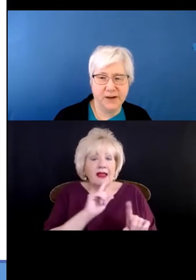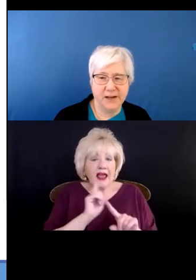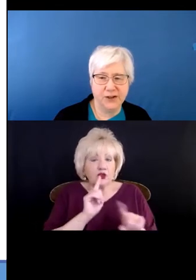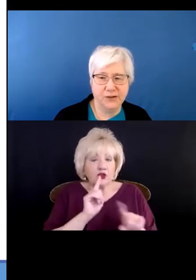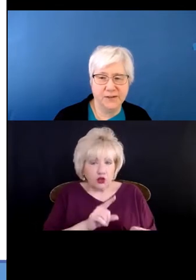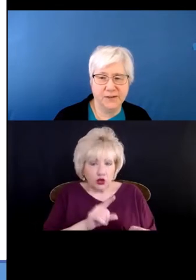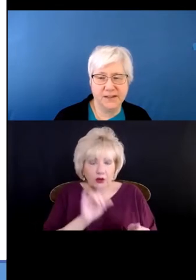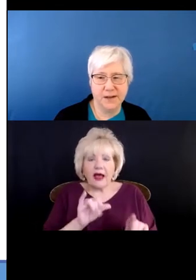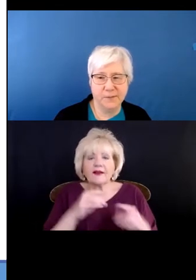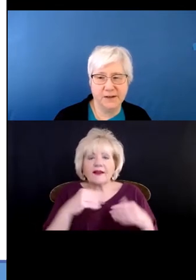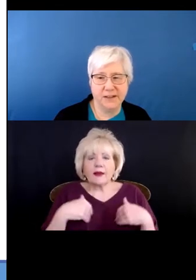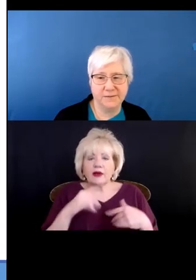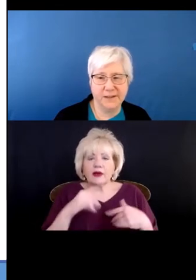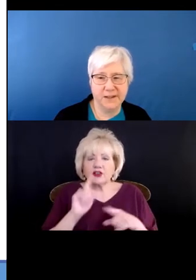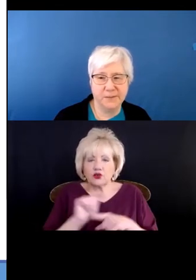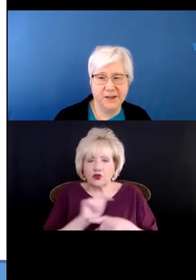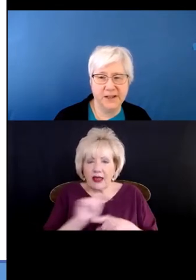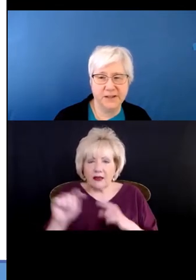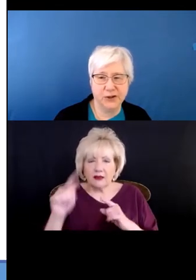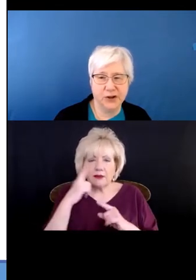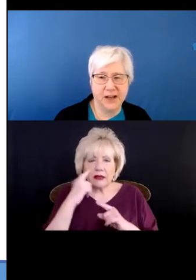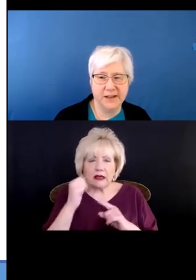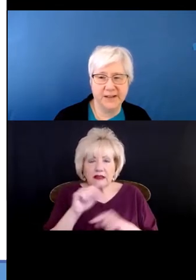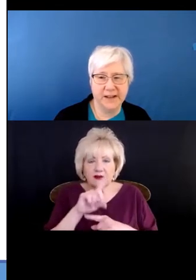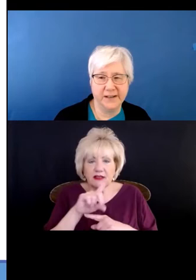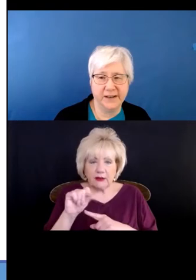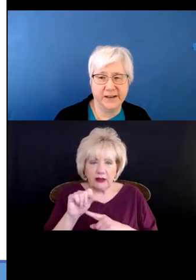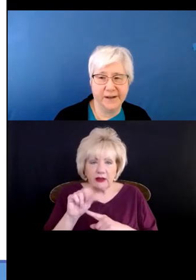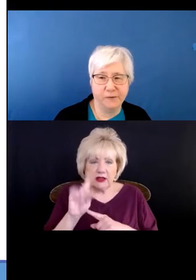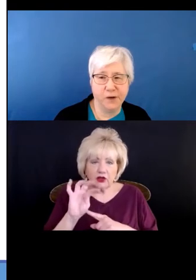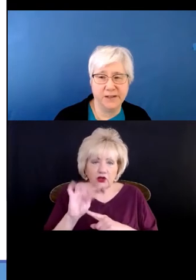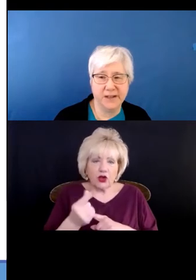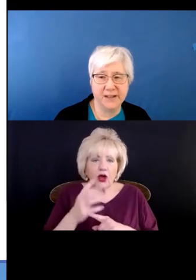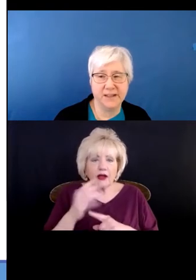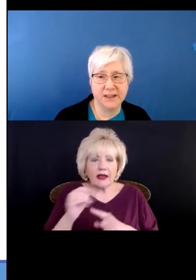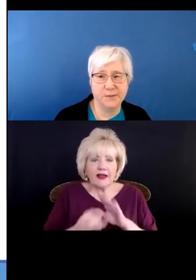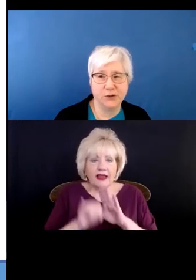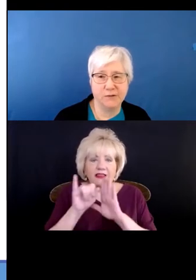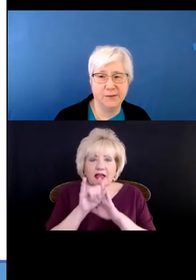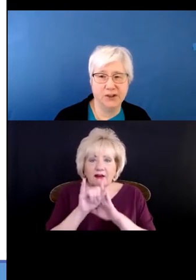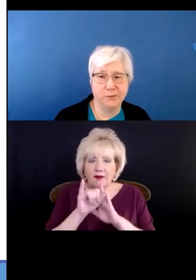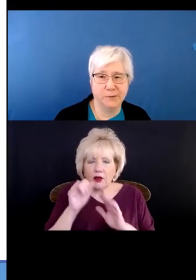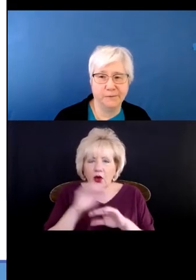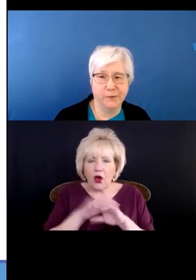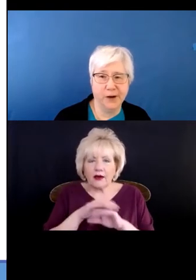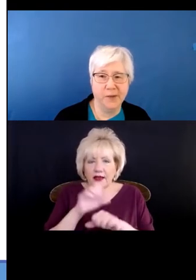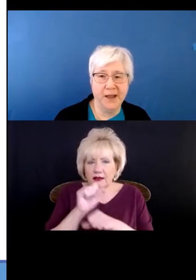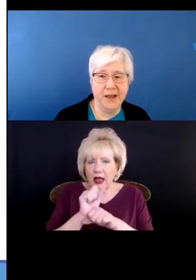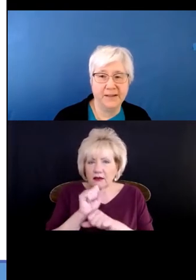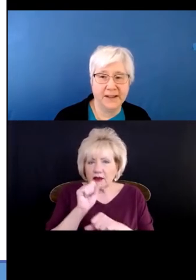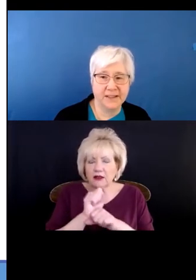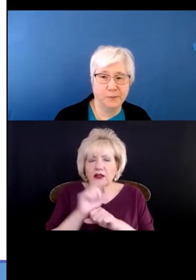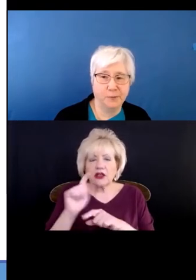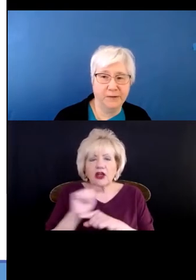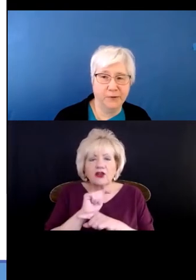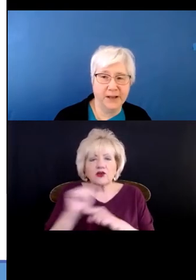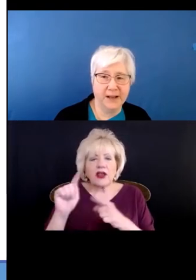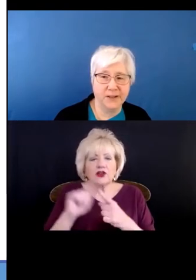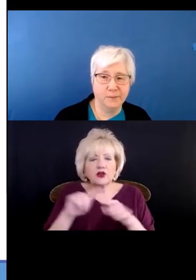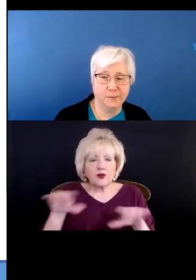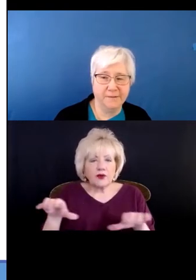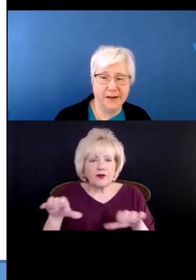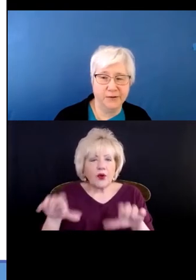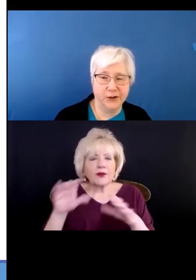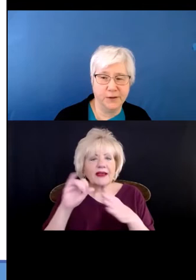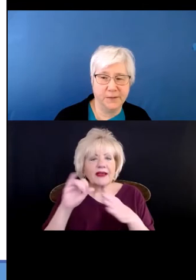trained to assist them because of a disability, it's a dog and they identify one task it's been trained to perform, that's the point where the